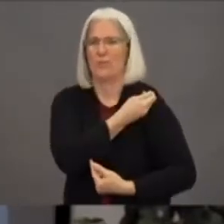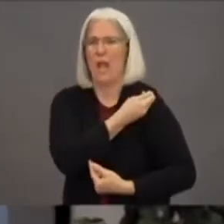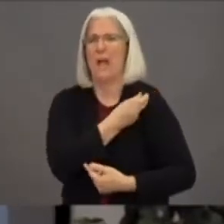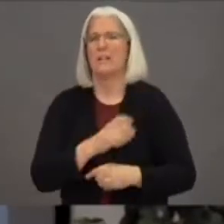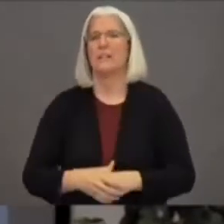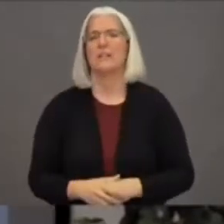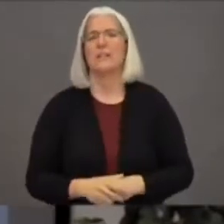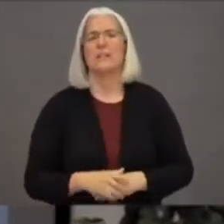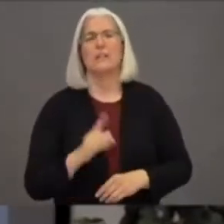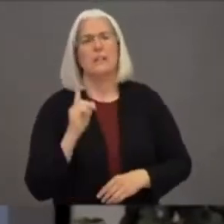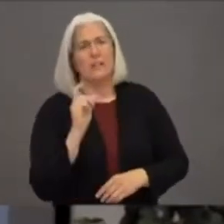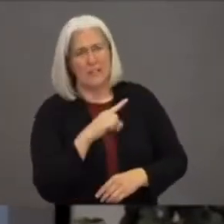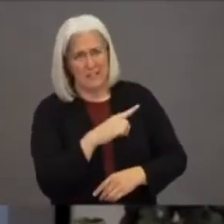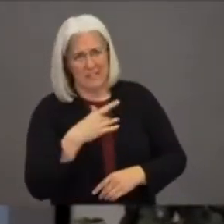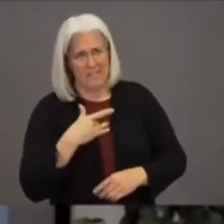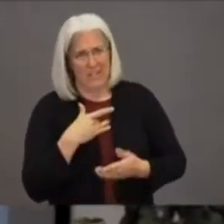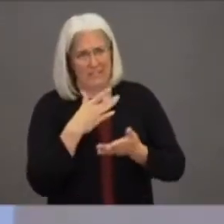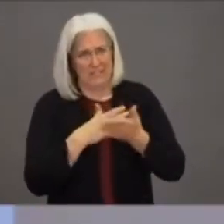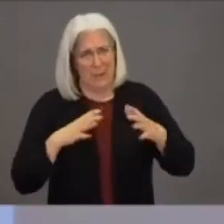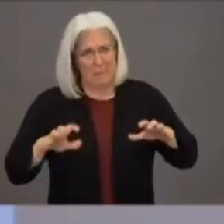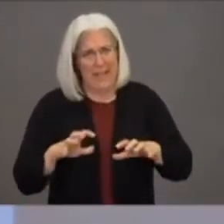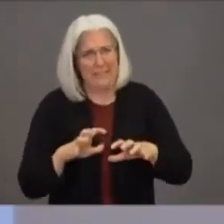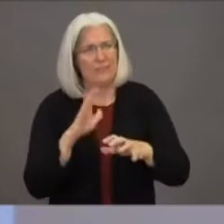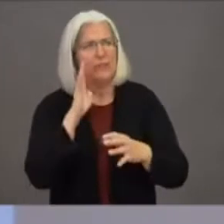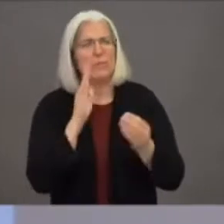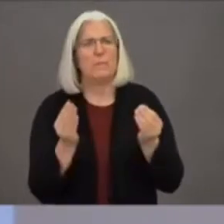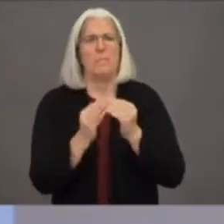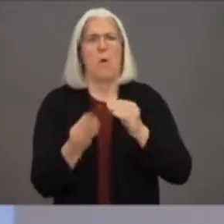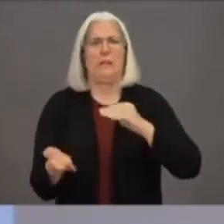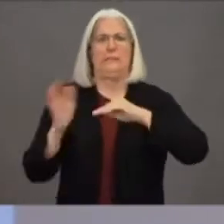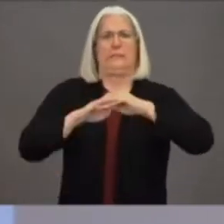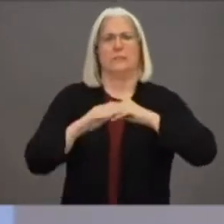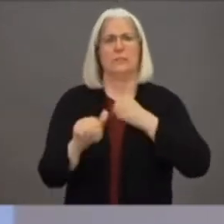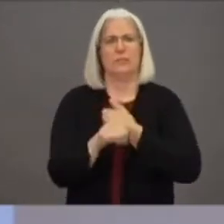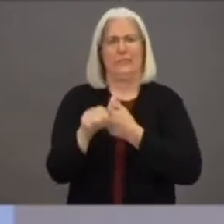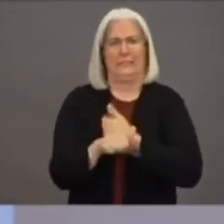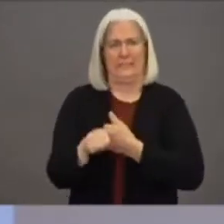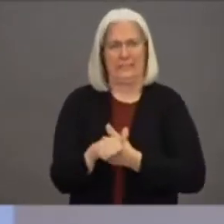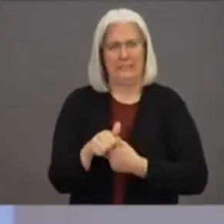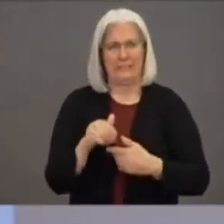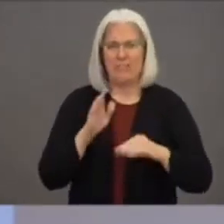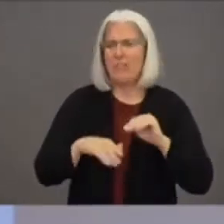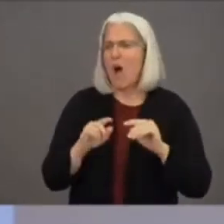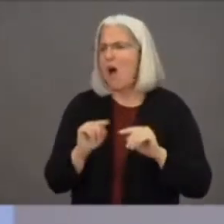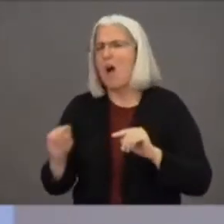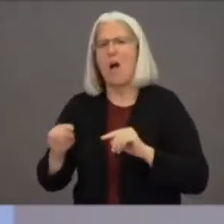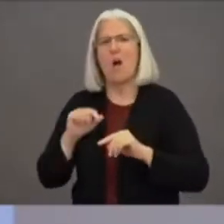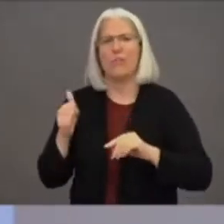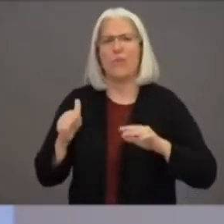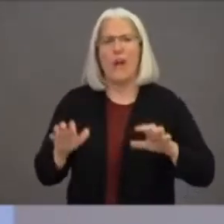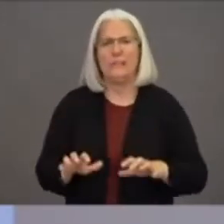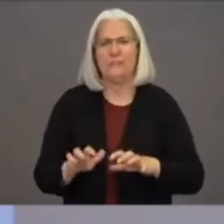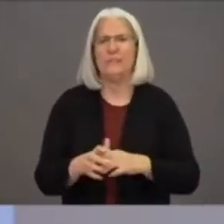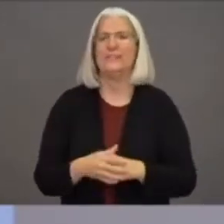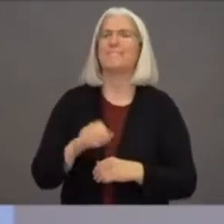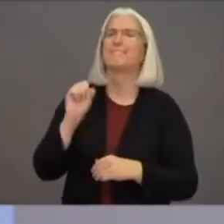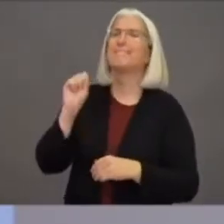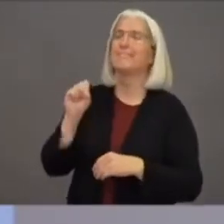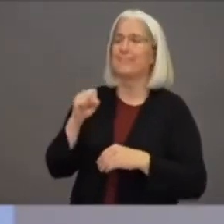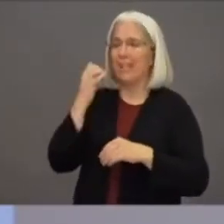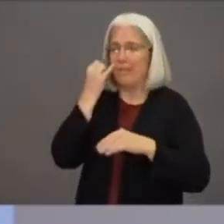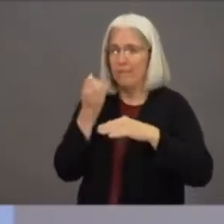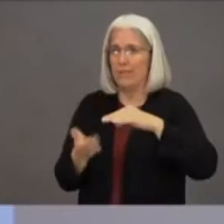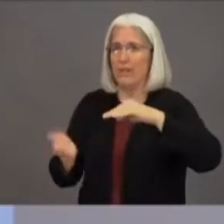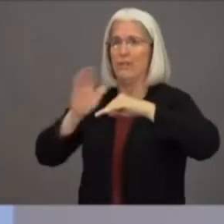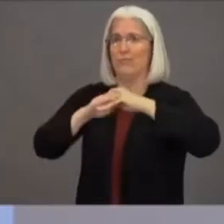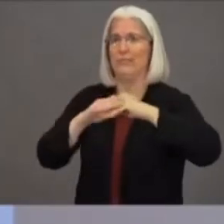of activities that can put somebody at risk of COVID-19 include no maintaining social distance. In this